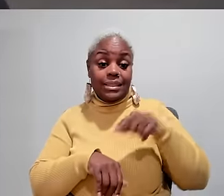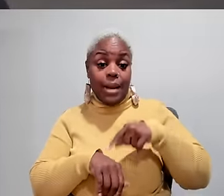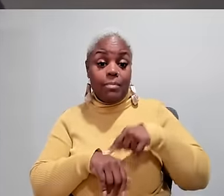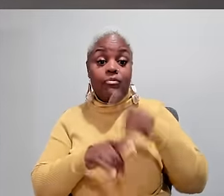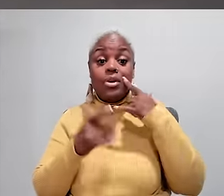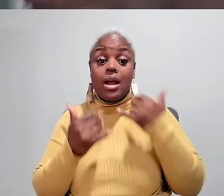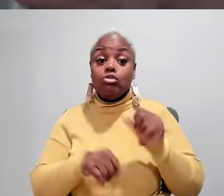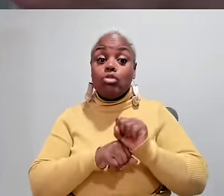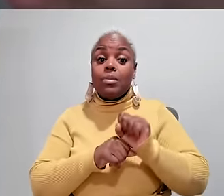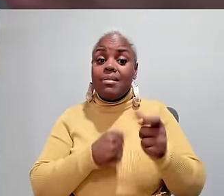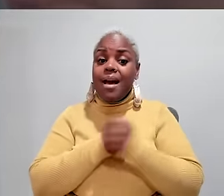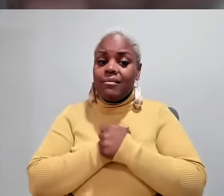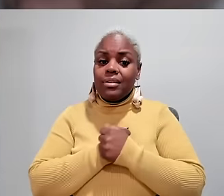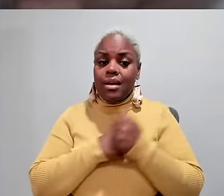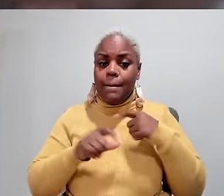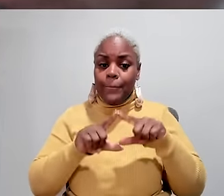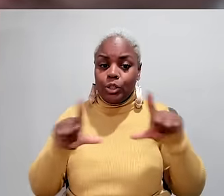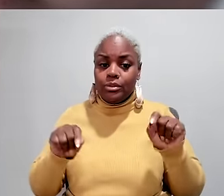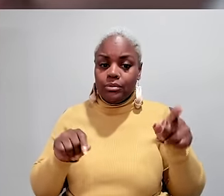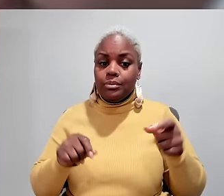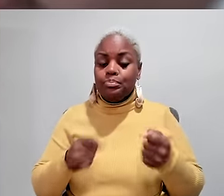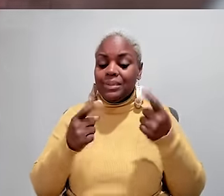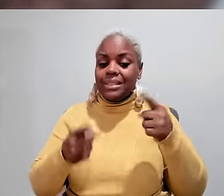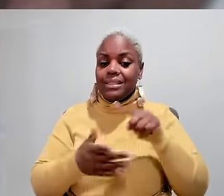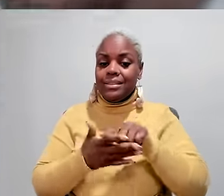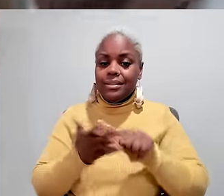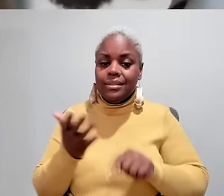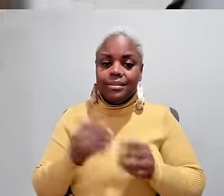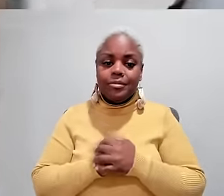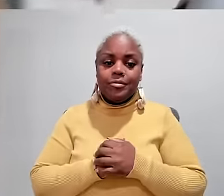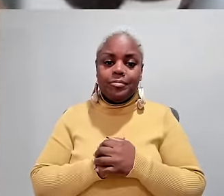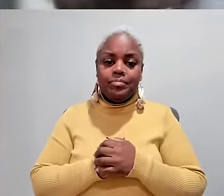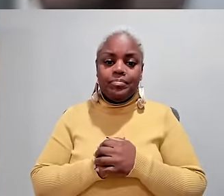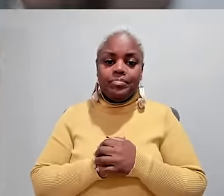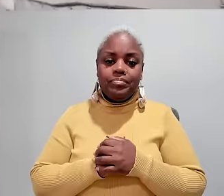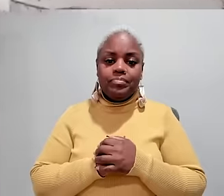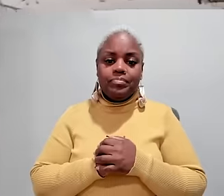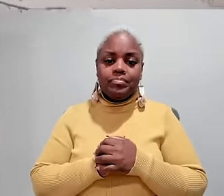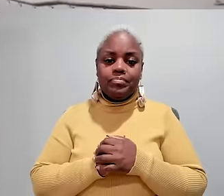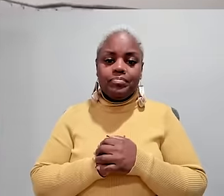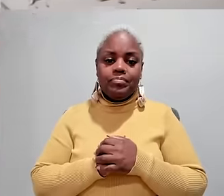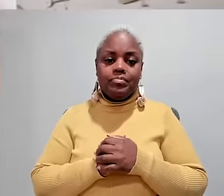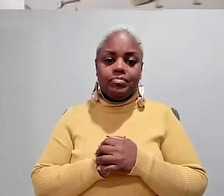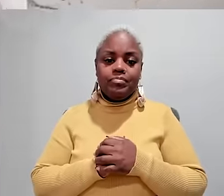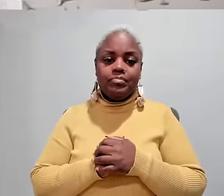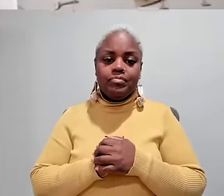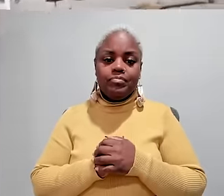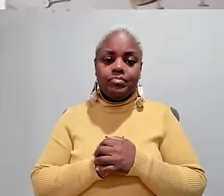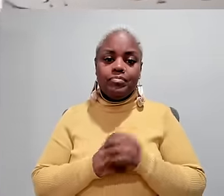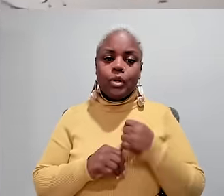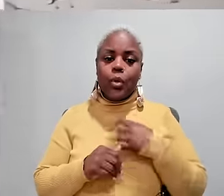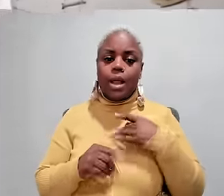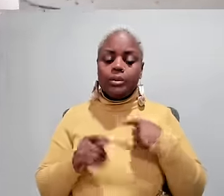increase that time. For now, he has a job he loves and a paycheck he says he spends on those who love him.